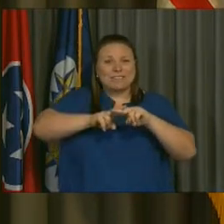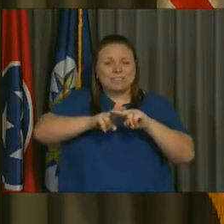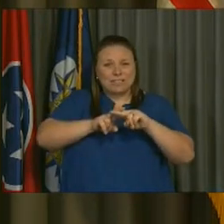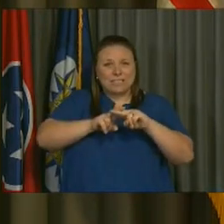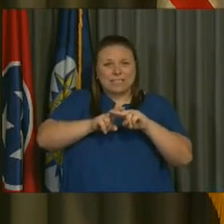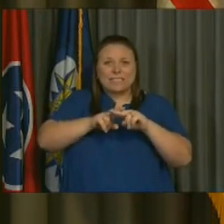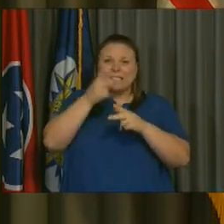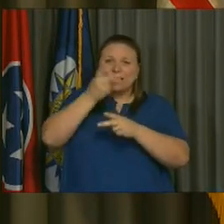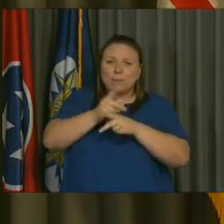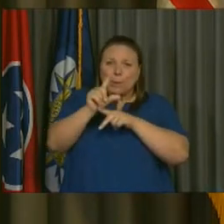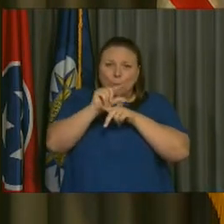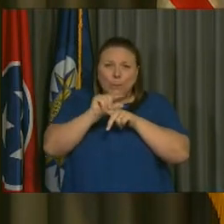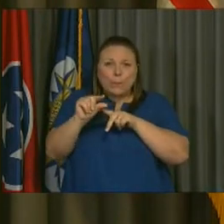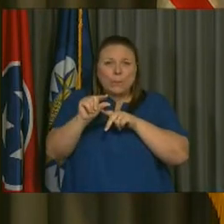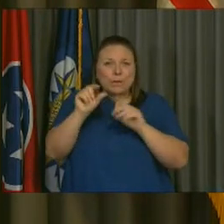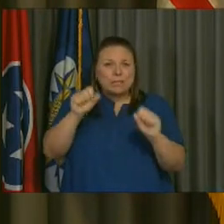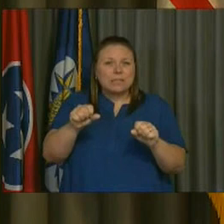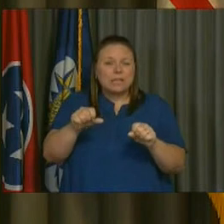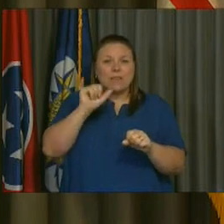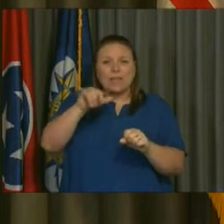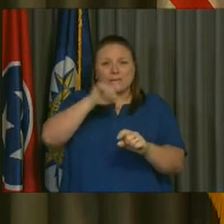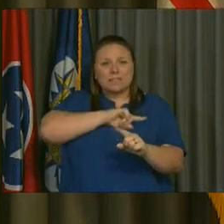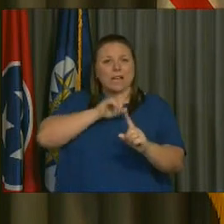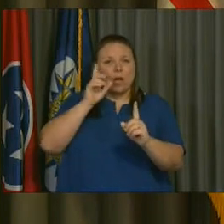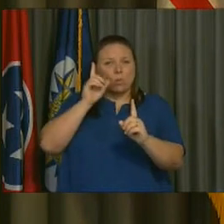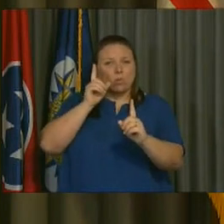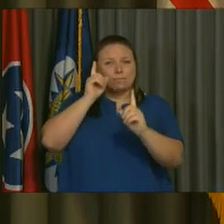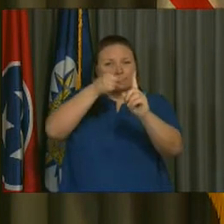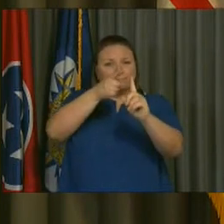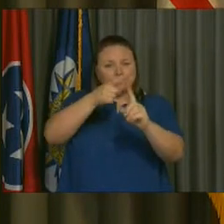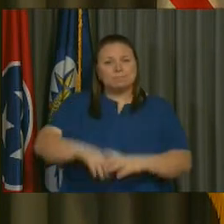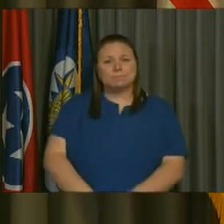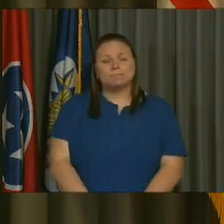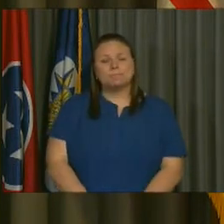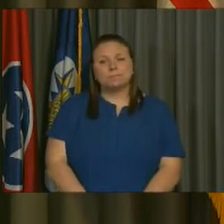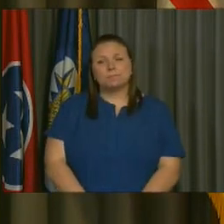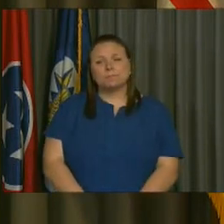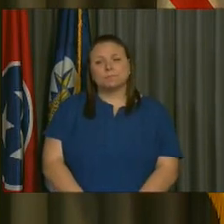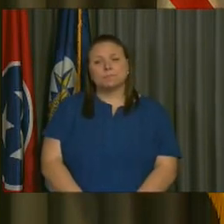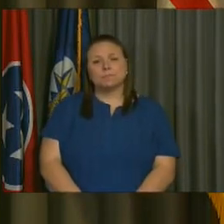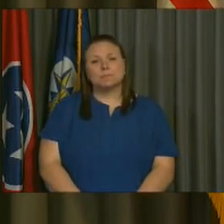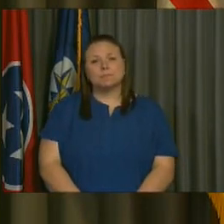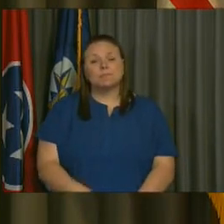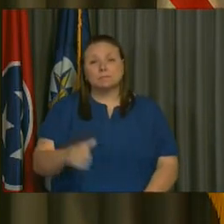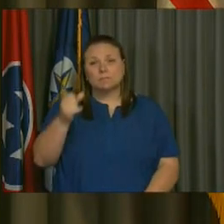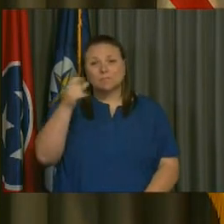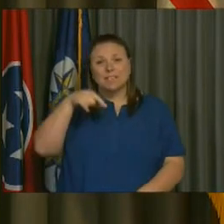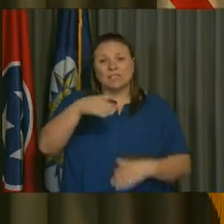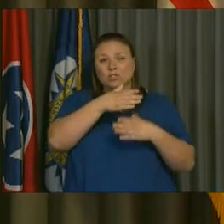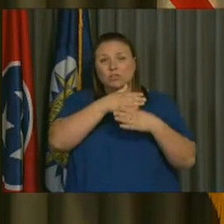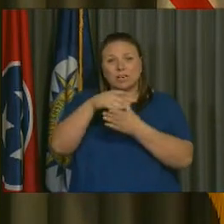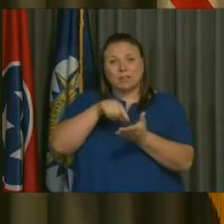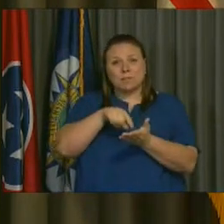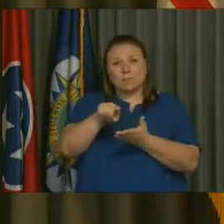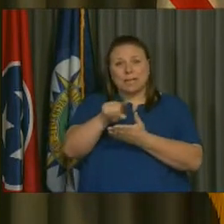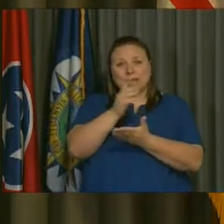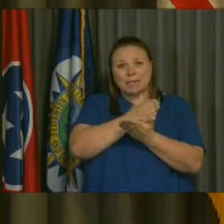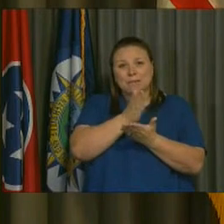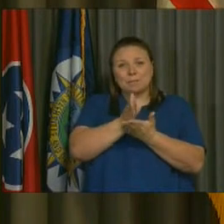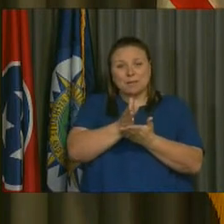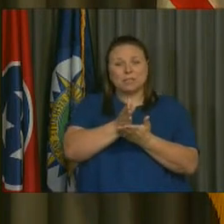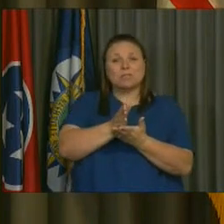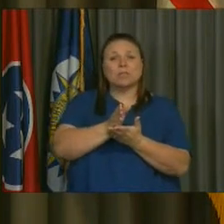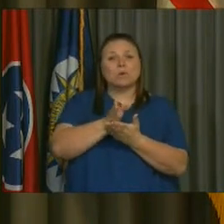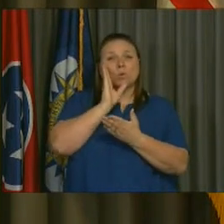thin as possible, I believe, is our obligation. And this is a shared paying budget, and it